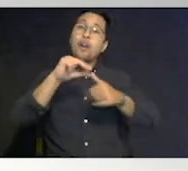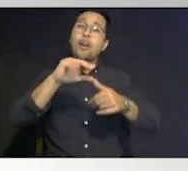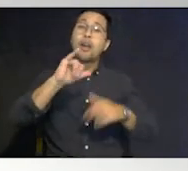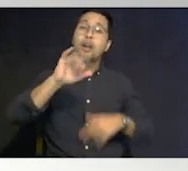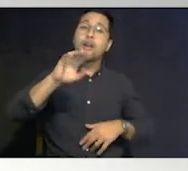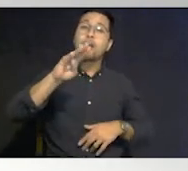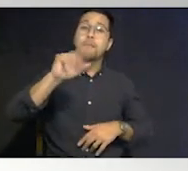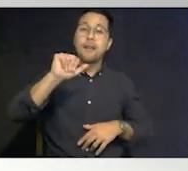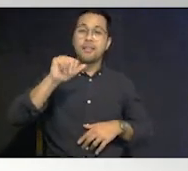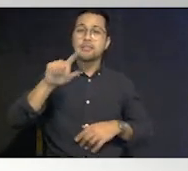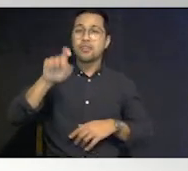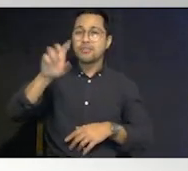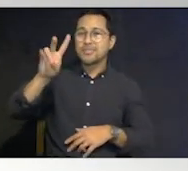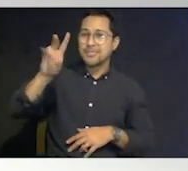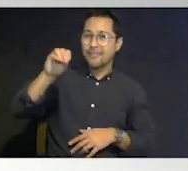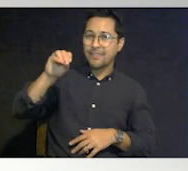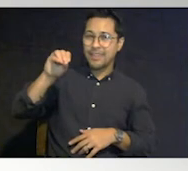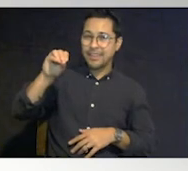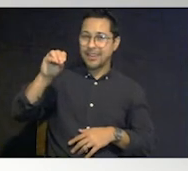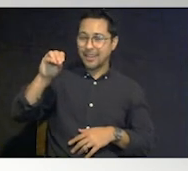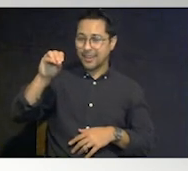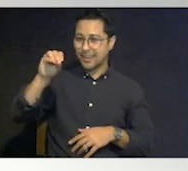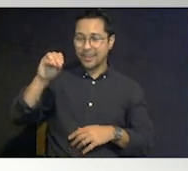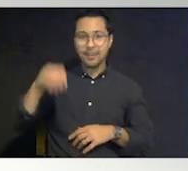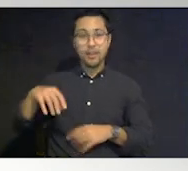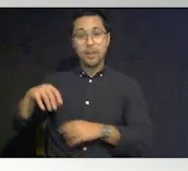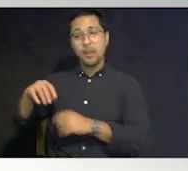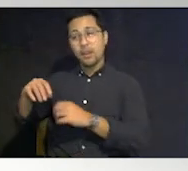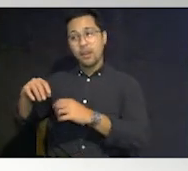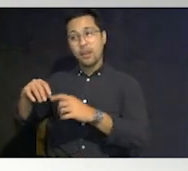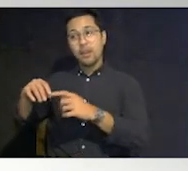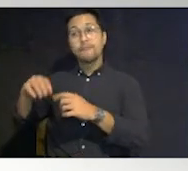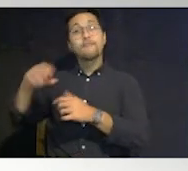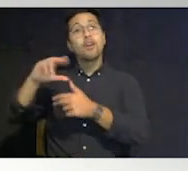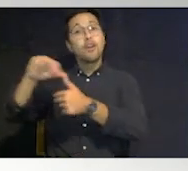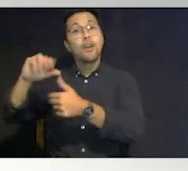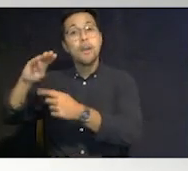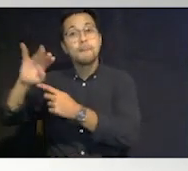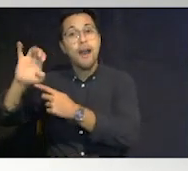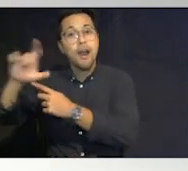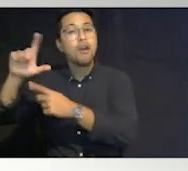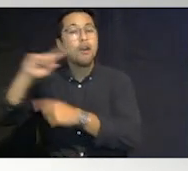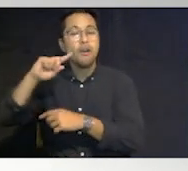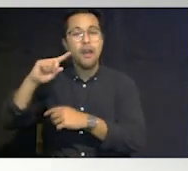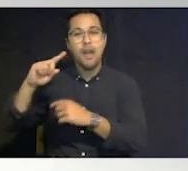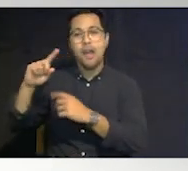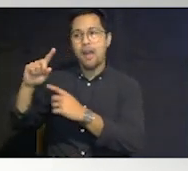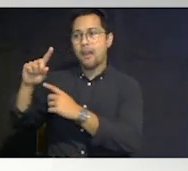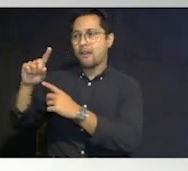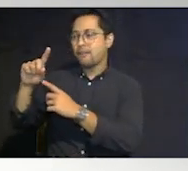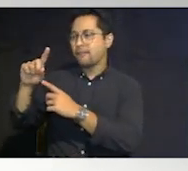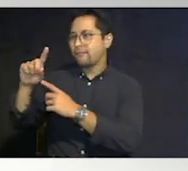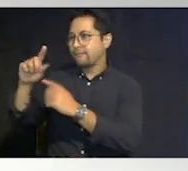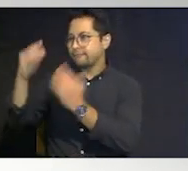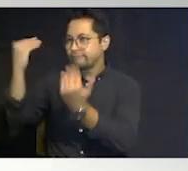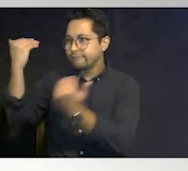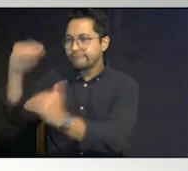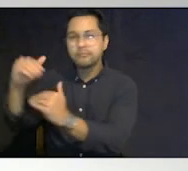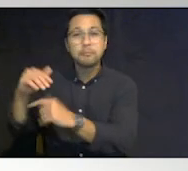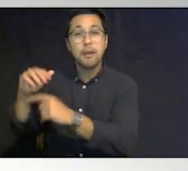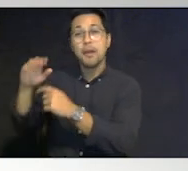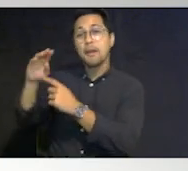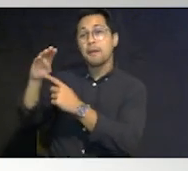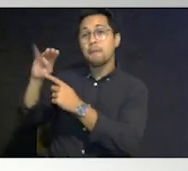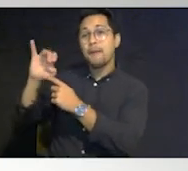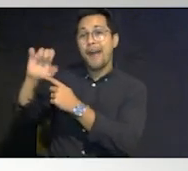192 000 people in them hurricane michael we only saw 44 shelters and 6 500 people but hurricane michael was